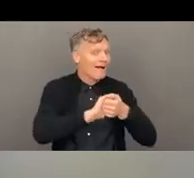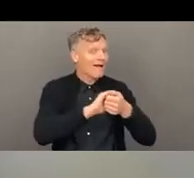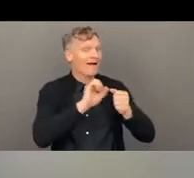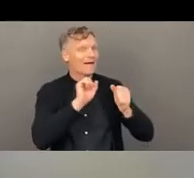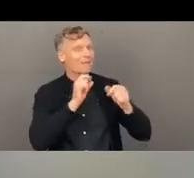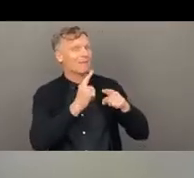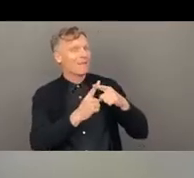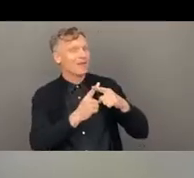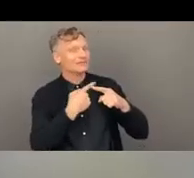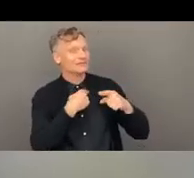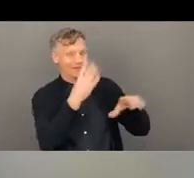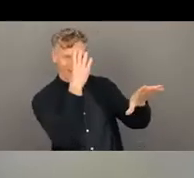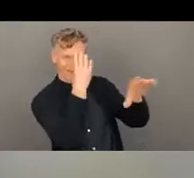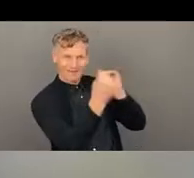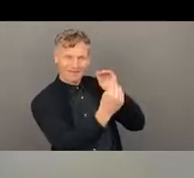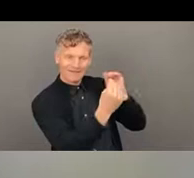pass on your own learning.